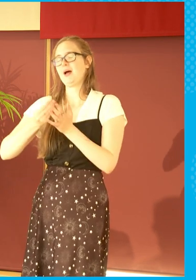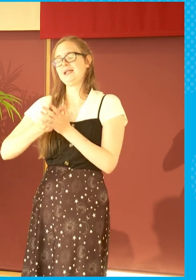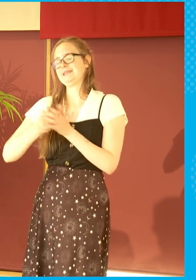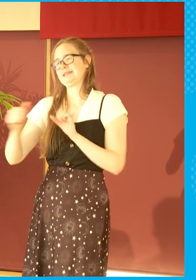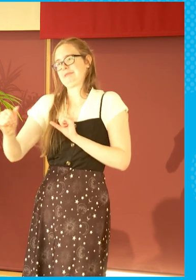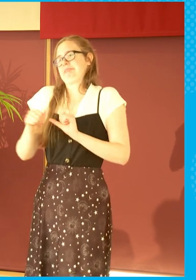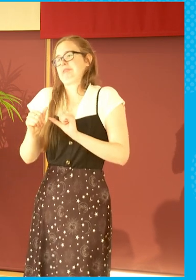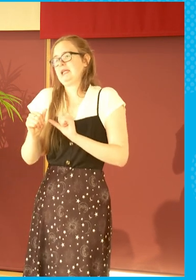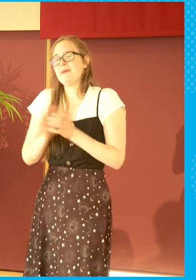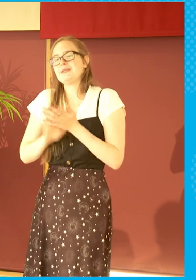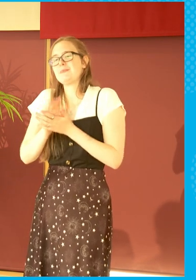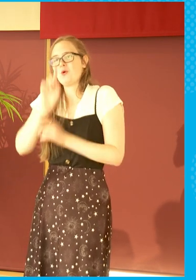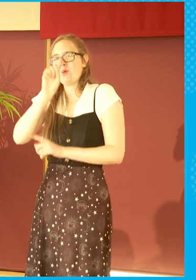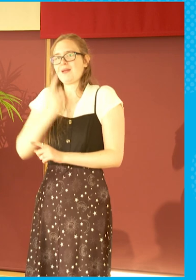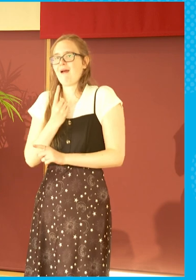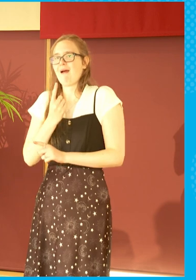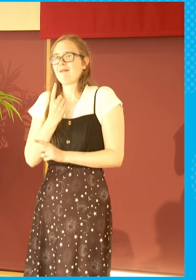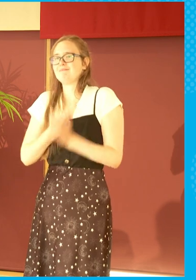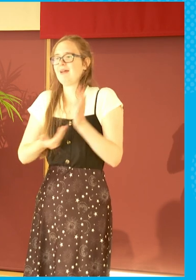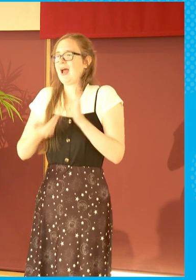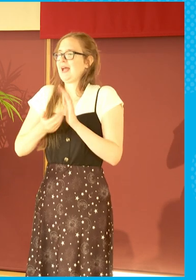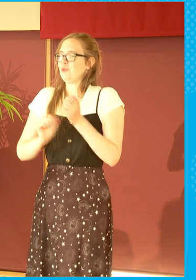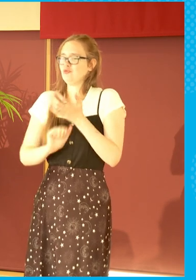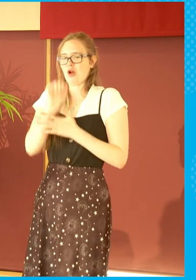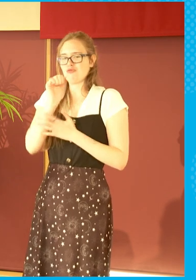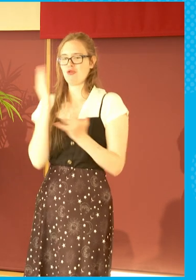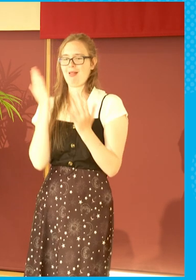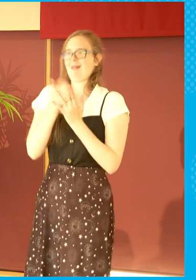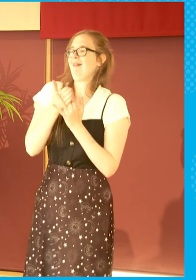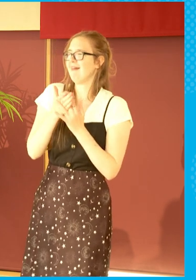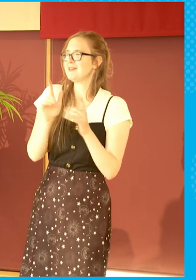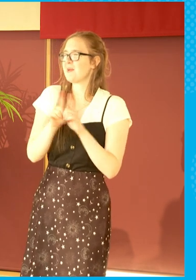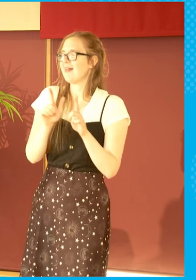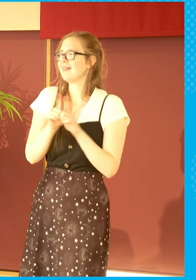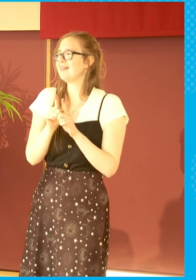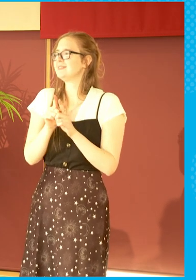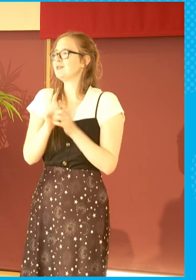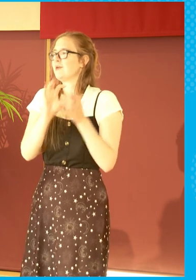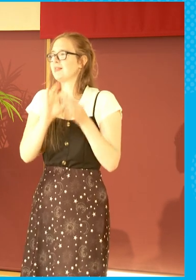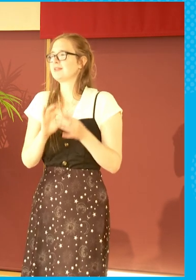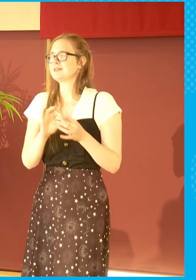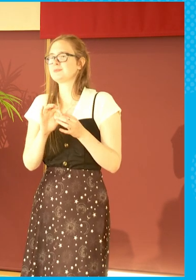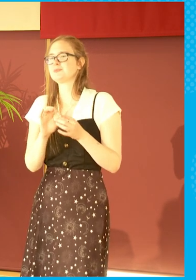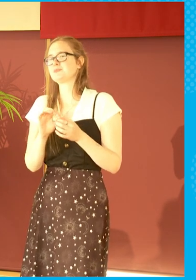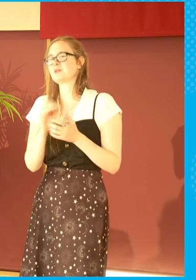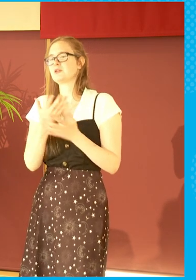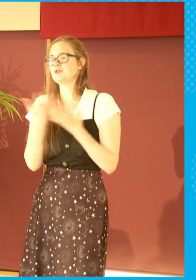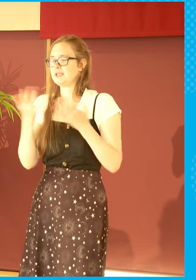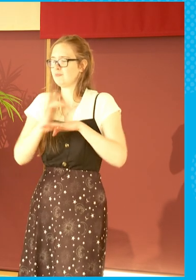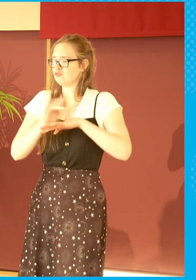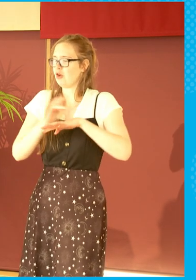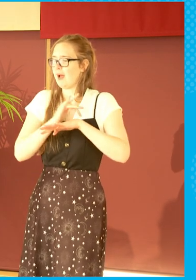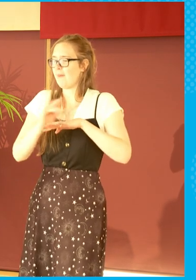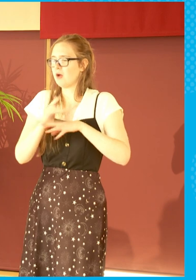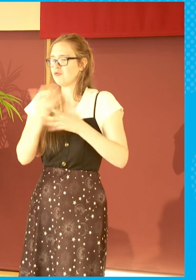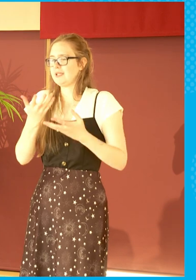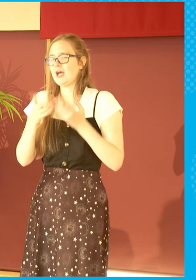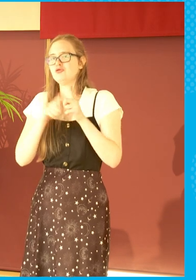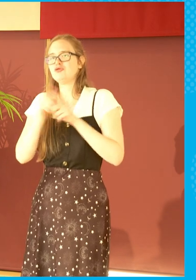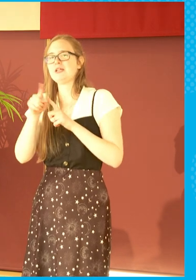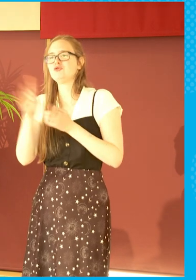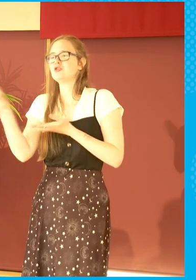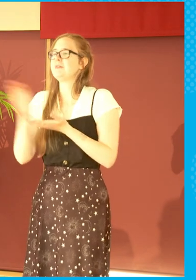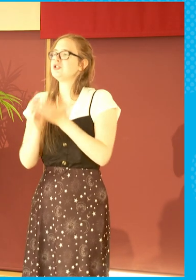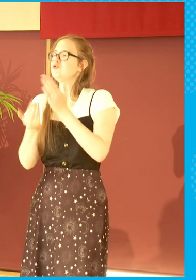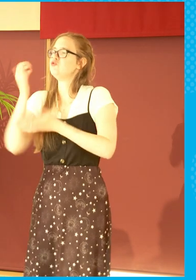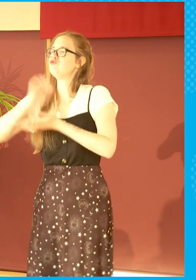it doesn't mean it can't have those big cultural interventions as well. On Rydion and Gael, there's some drama running at the moment, trying to commission new